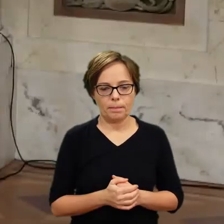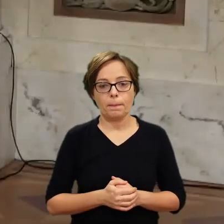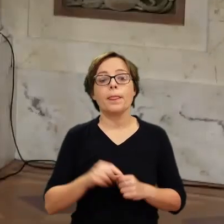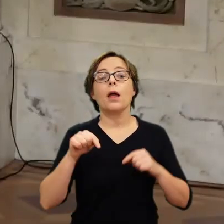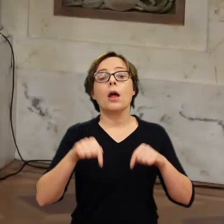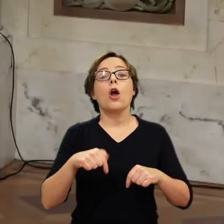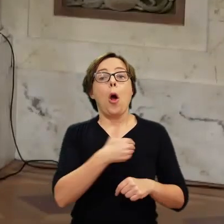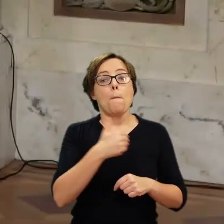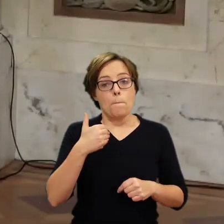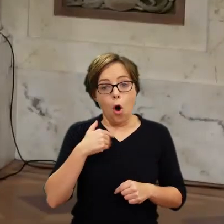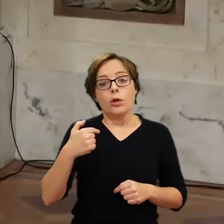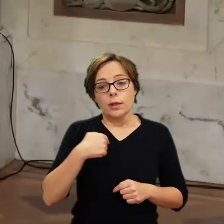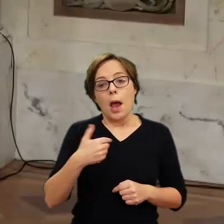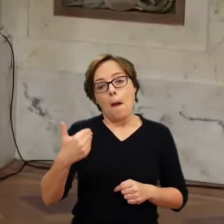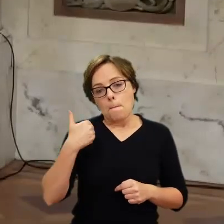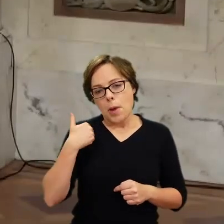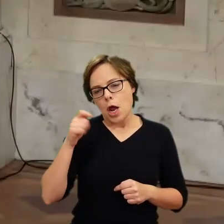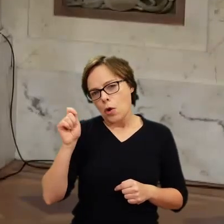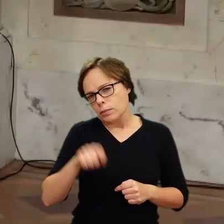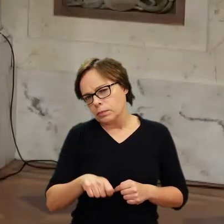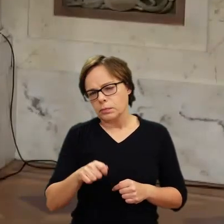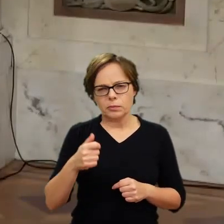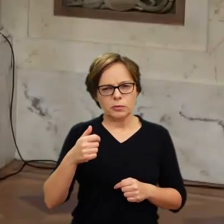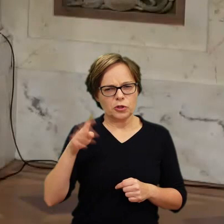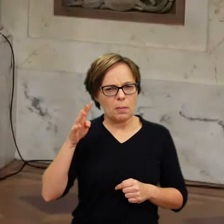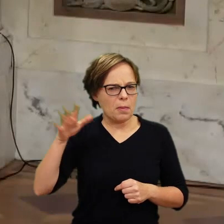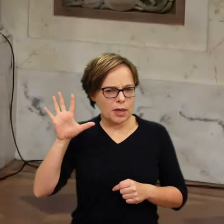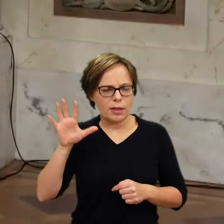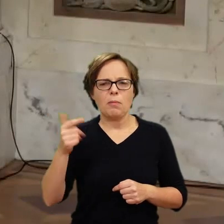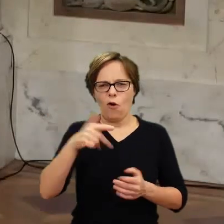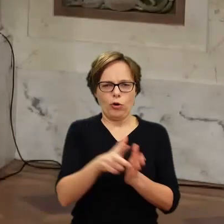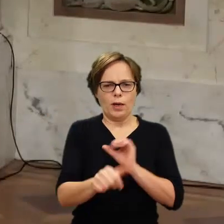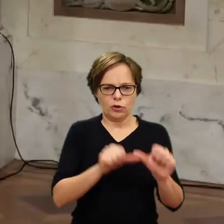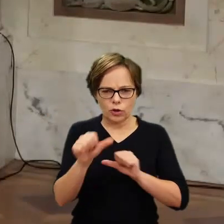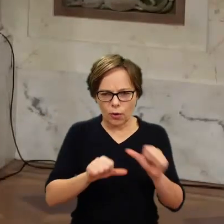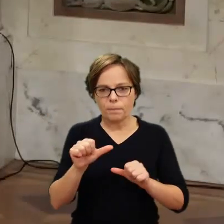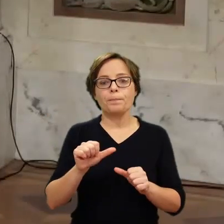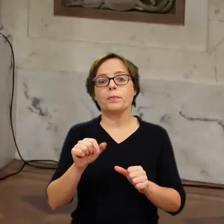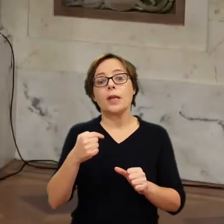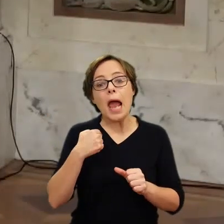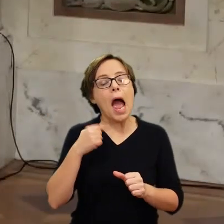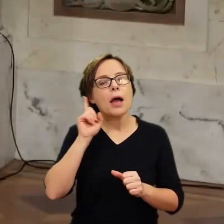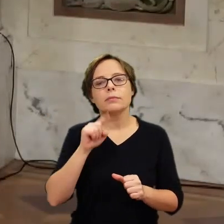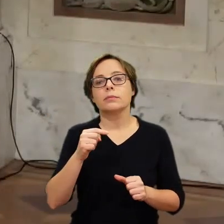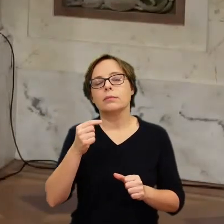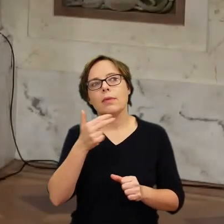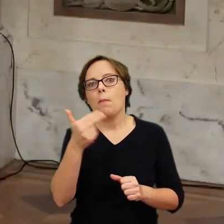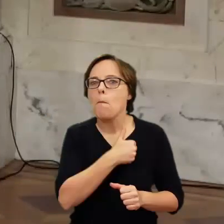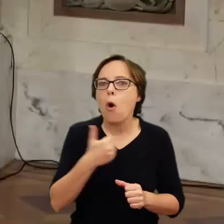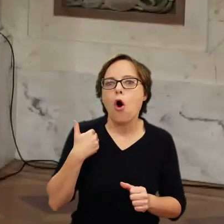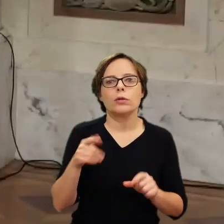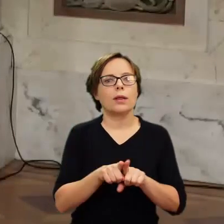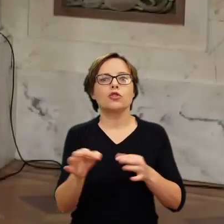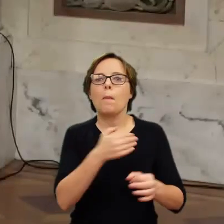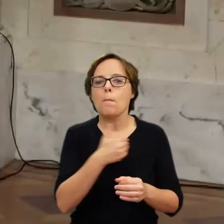You know, I came four or five years ago, was 2018, and I had a very vague knowledge of Poland and Polish